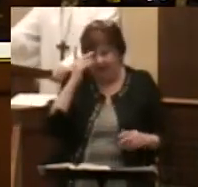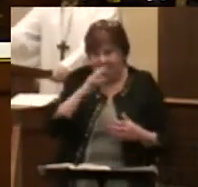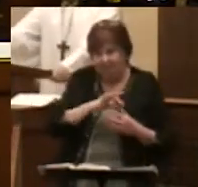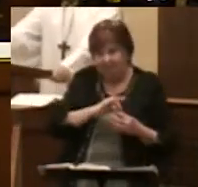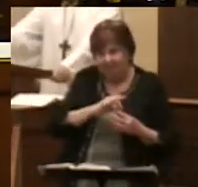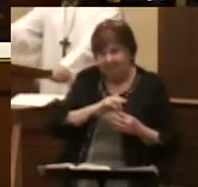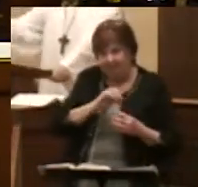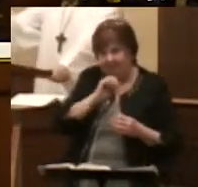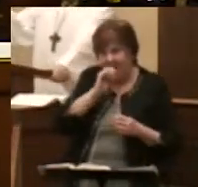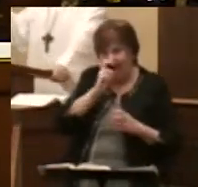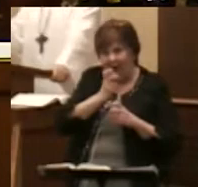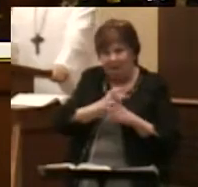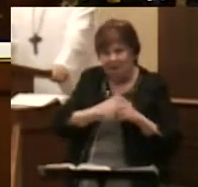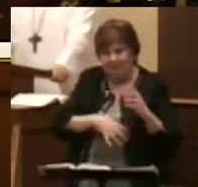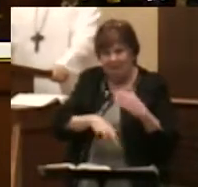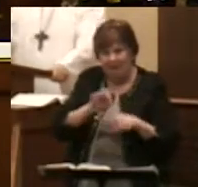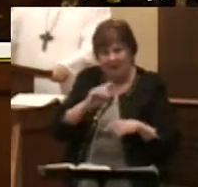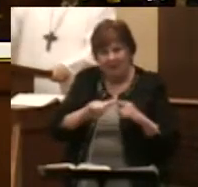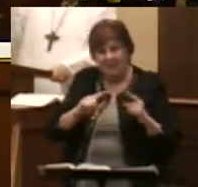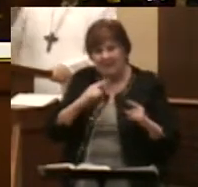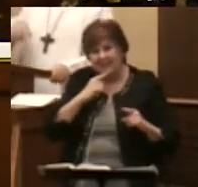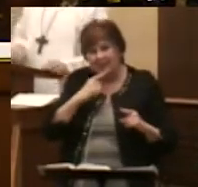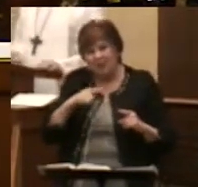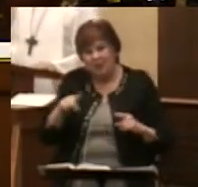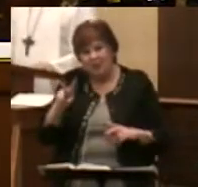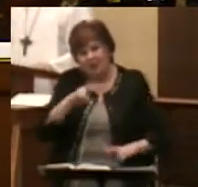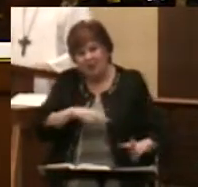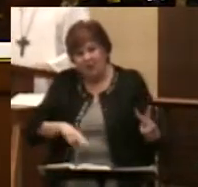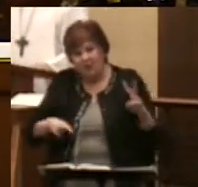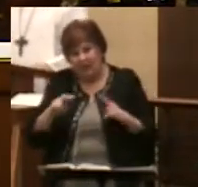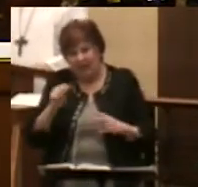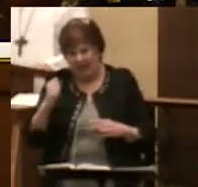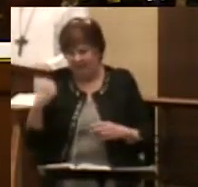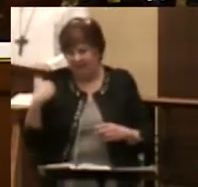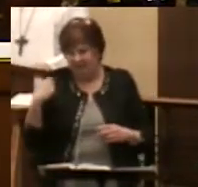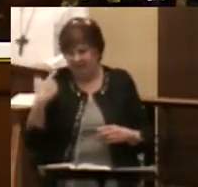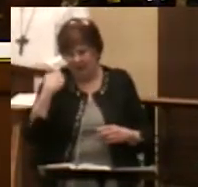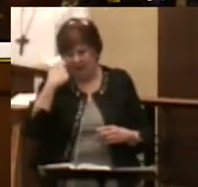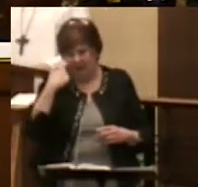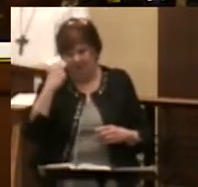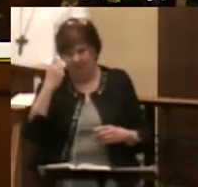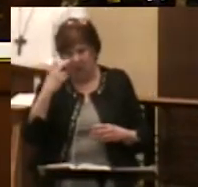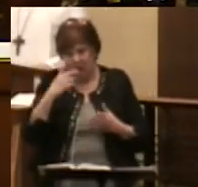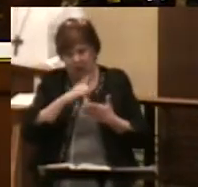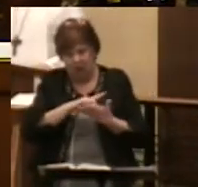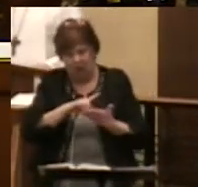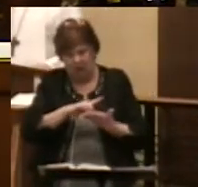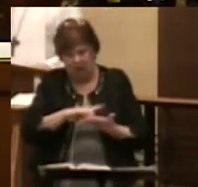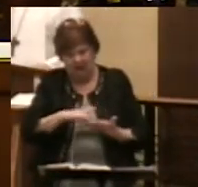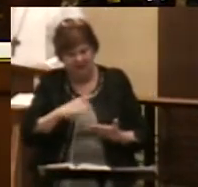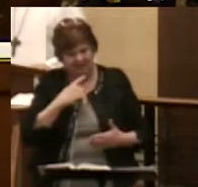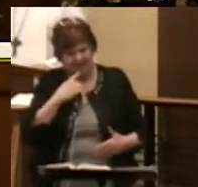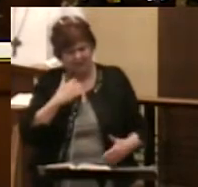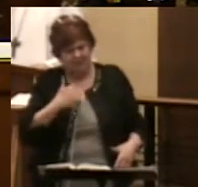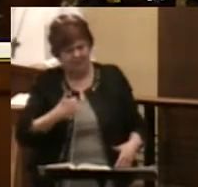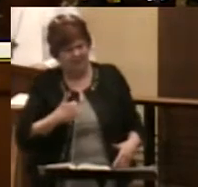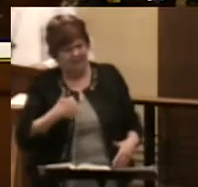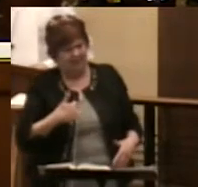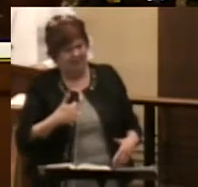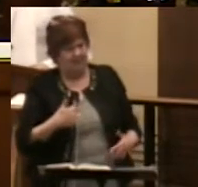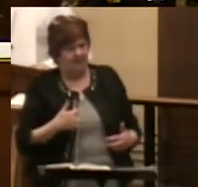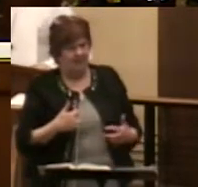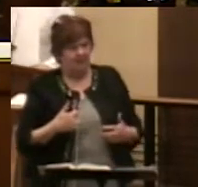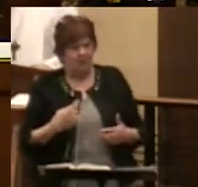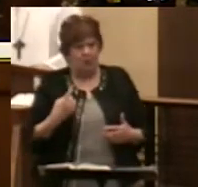find if you're looking for it. But seriously, when you take a look at the last few weeks, as an example, you may have said to yourself, one of